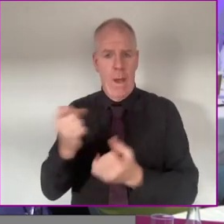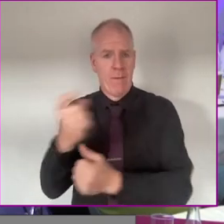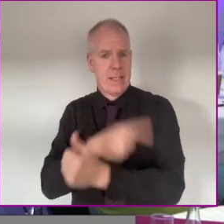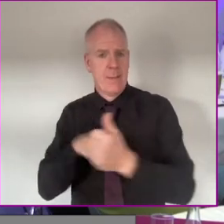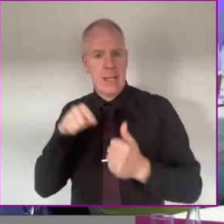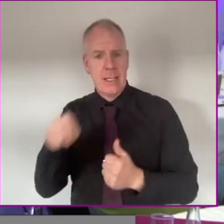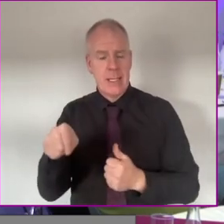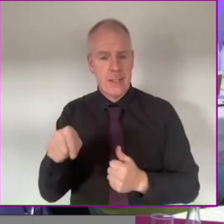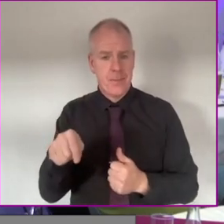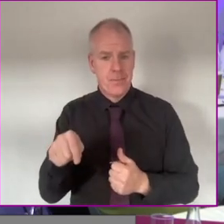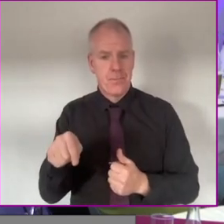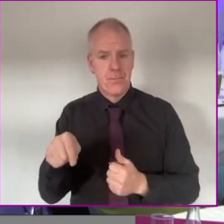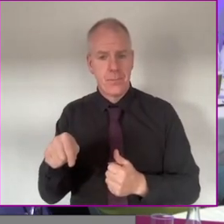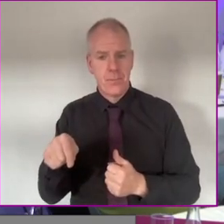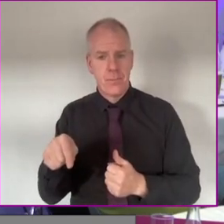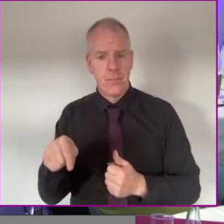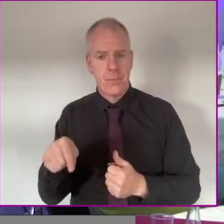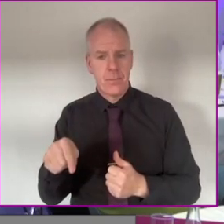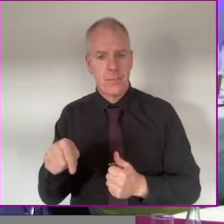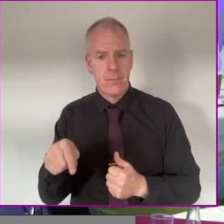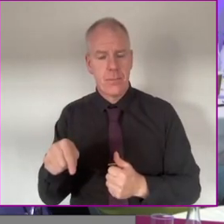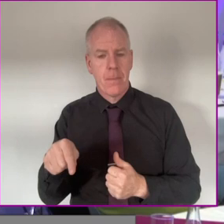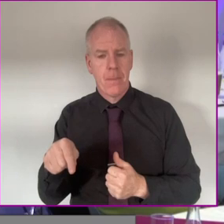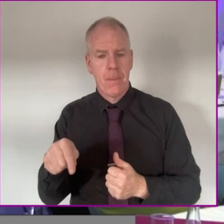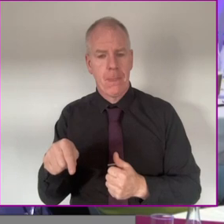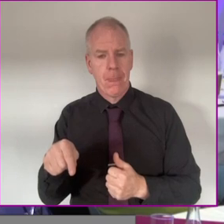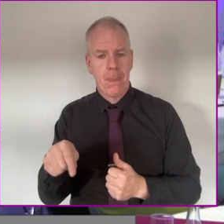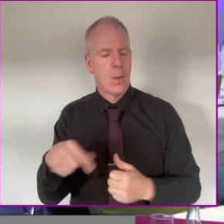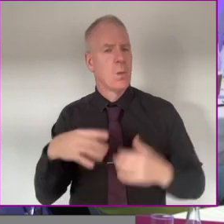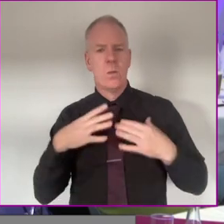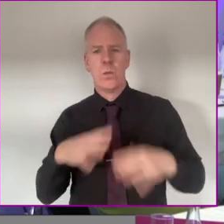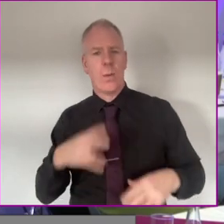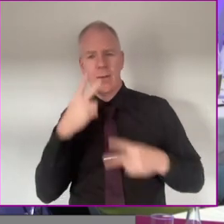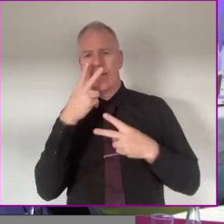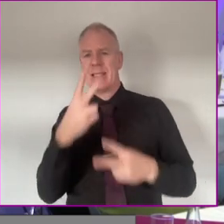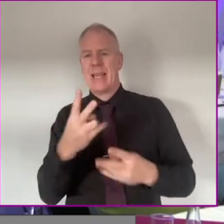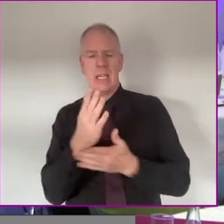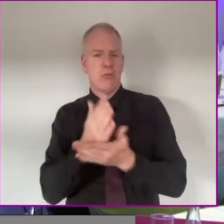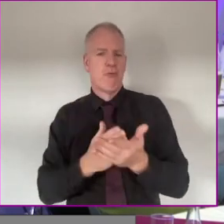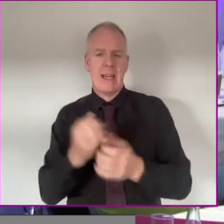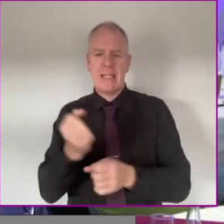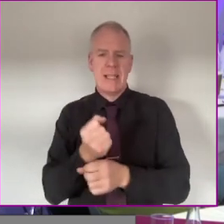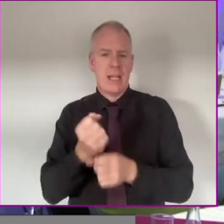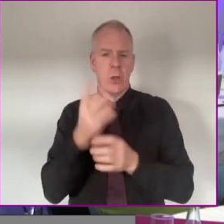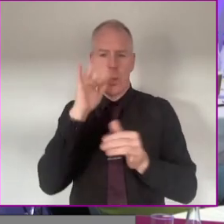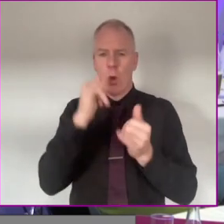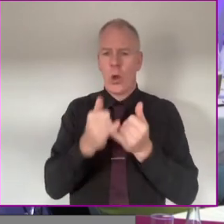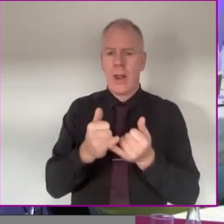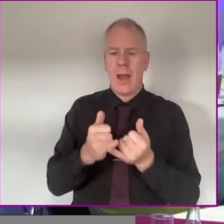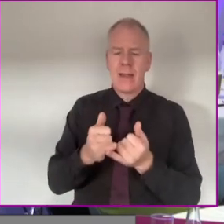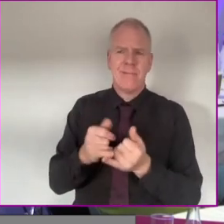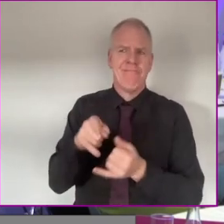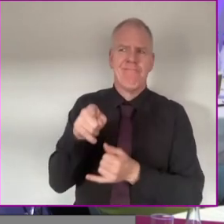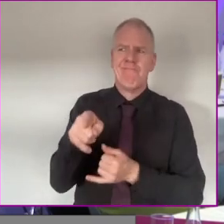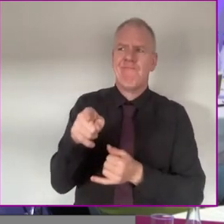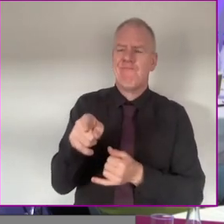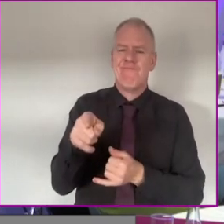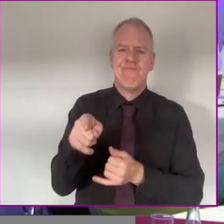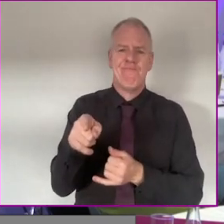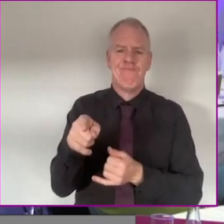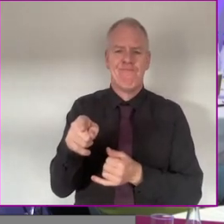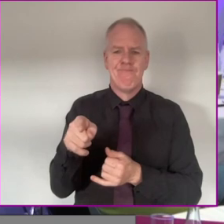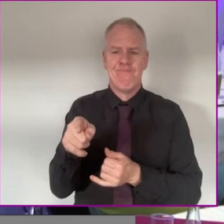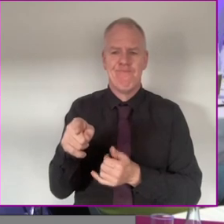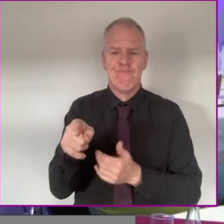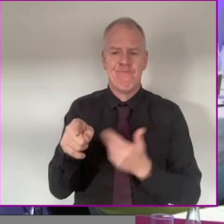for people with disabilities? We don't want to see your station, your training station, looking like the